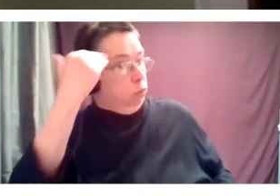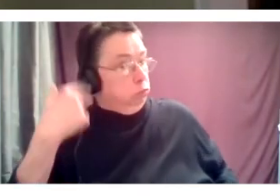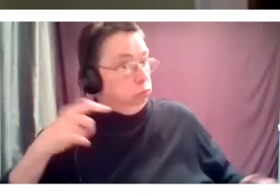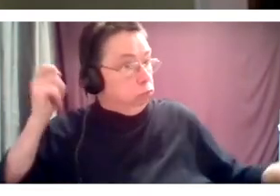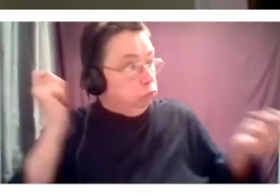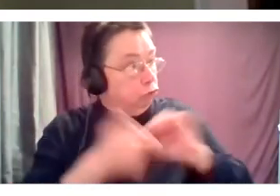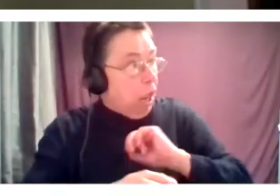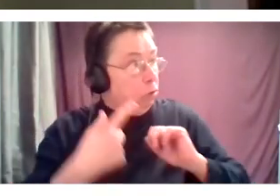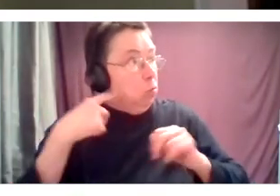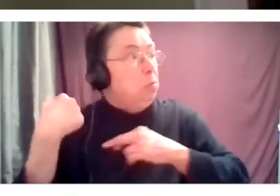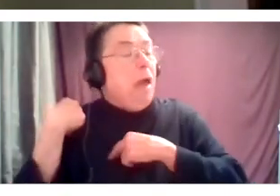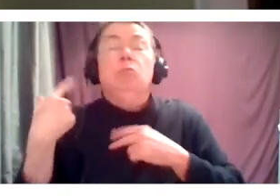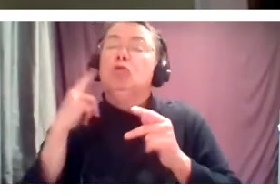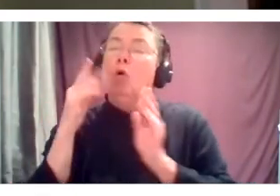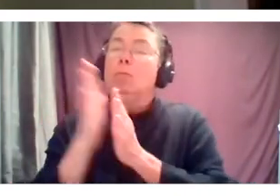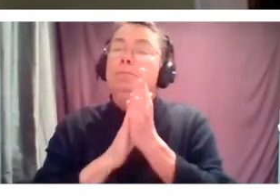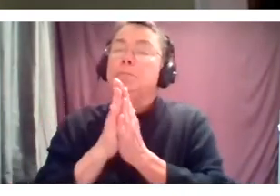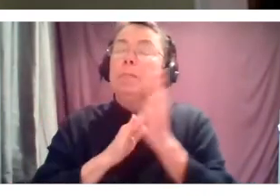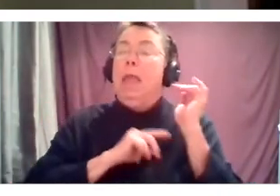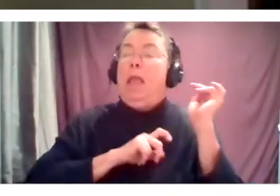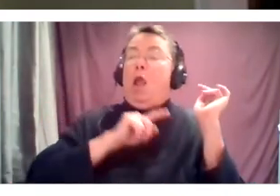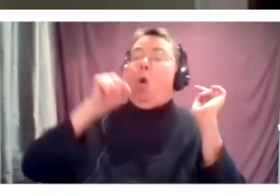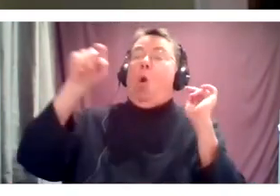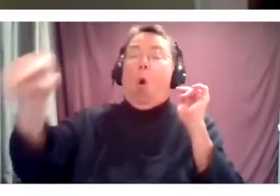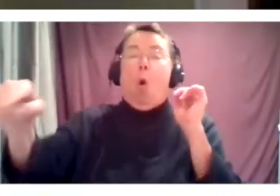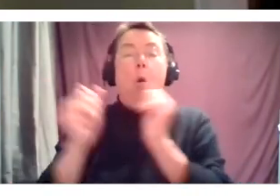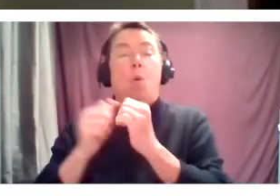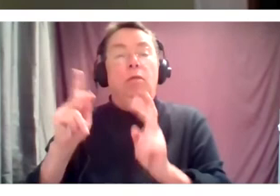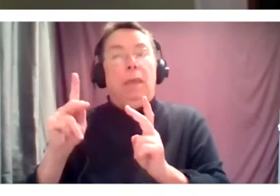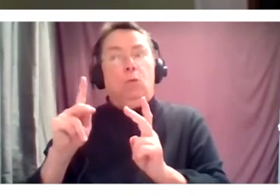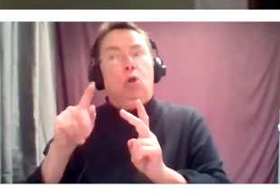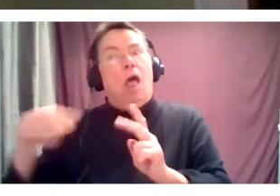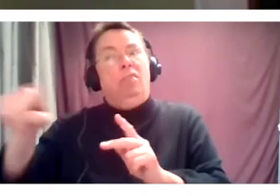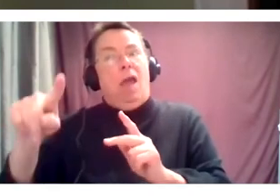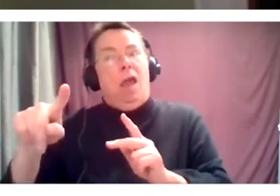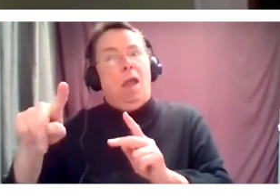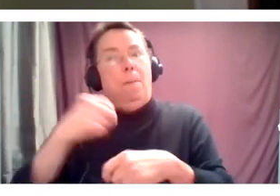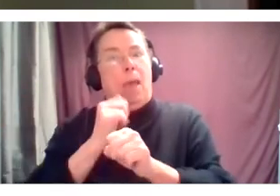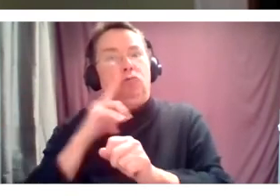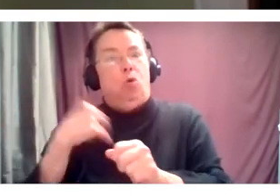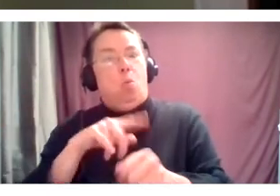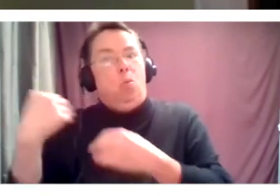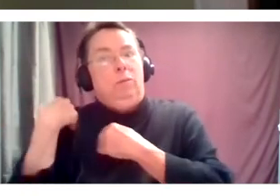standing physical space with people who I've asked to hold us accountable. Thank you, David. Dawn?